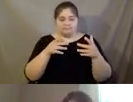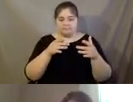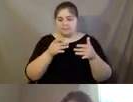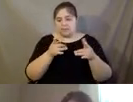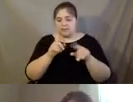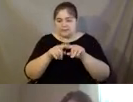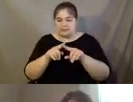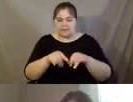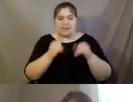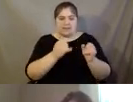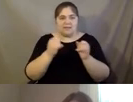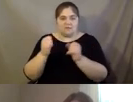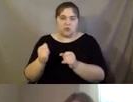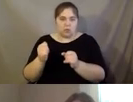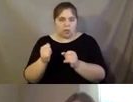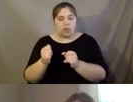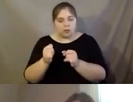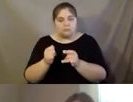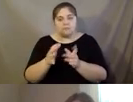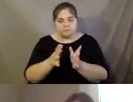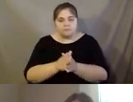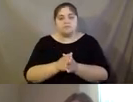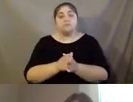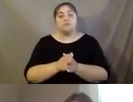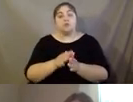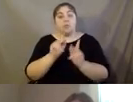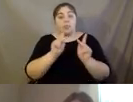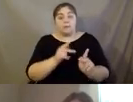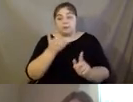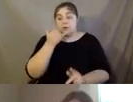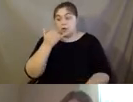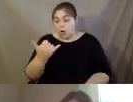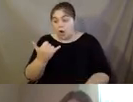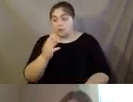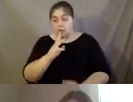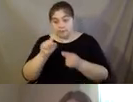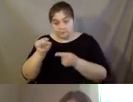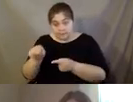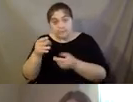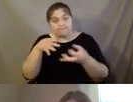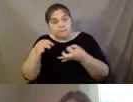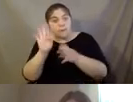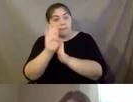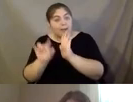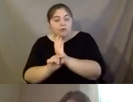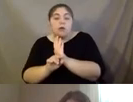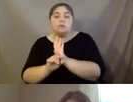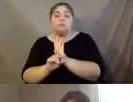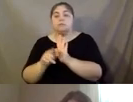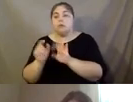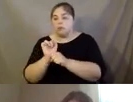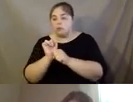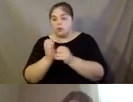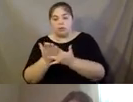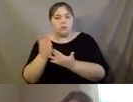basis. So, um, essentially the person calls and talks to me, gives me a little bit of background and, and we work through